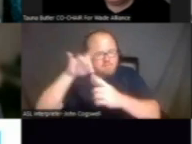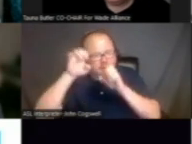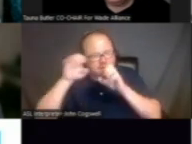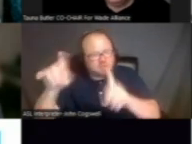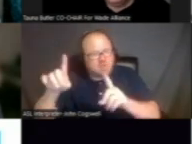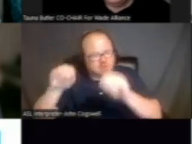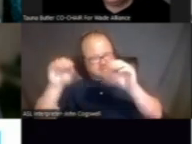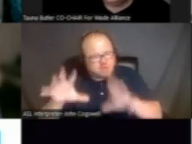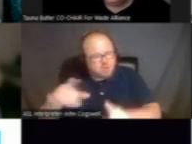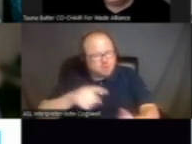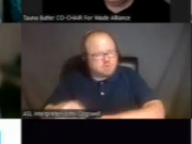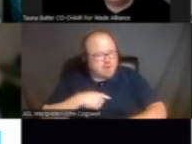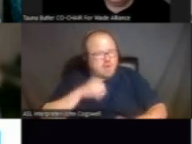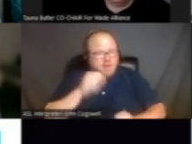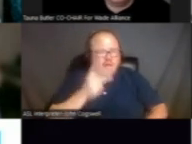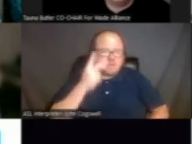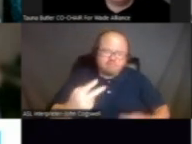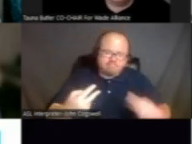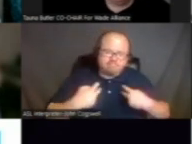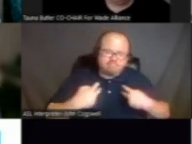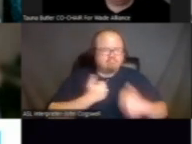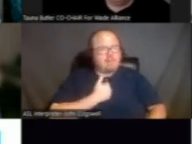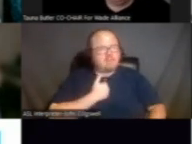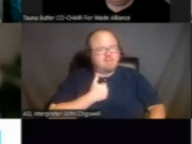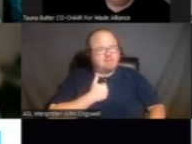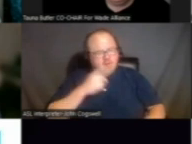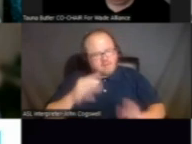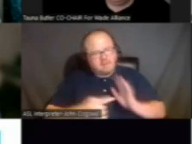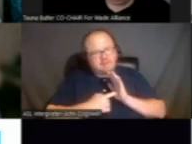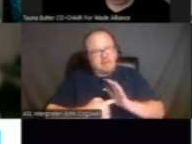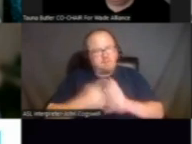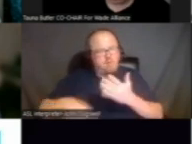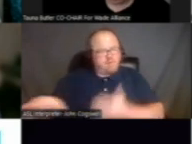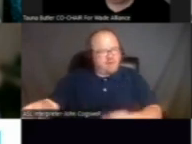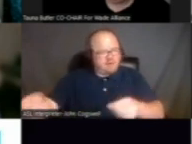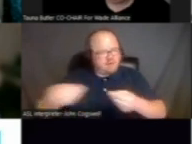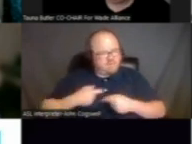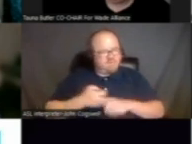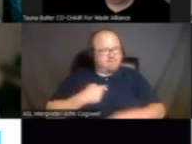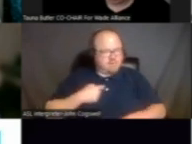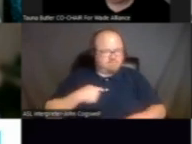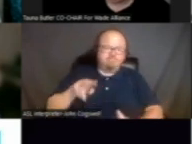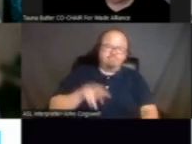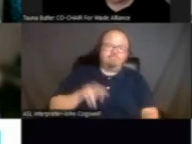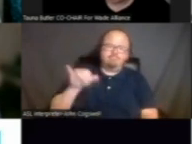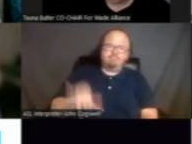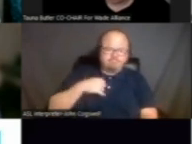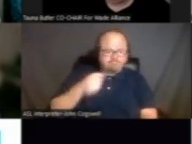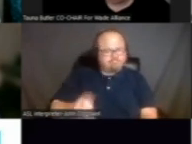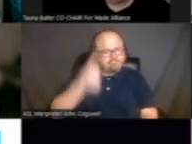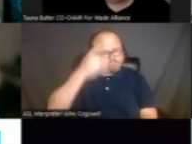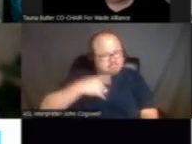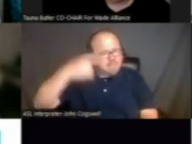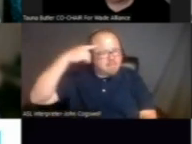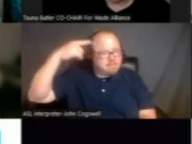teachers. I can totally see myself in the example they gave and finally understand that my